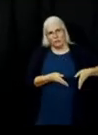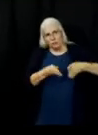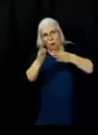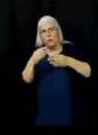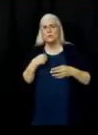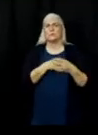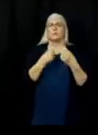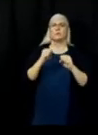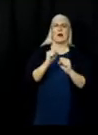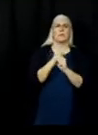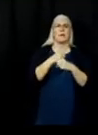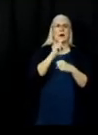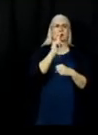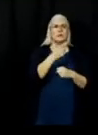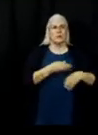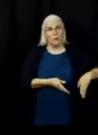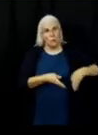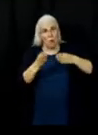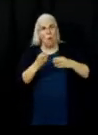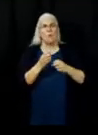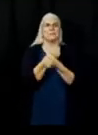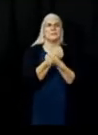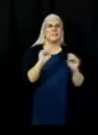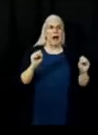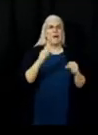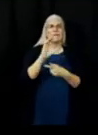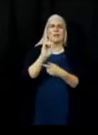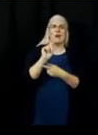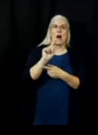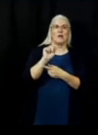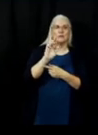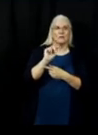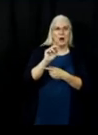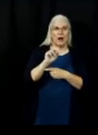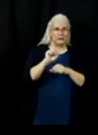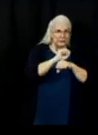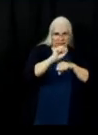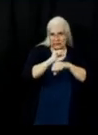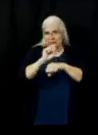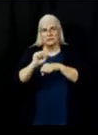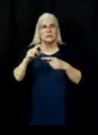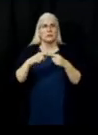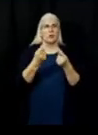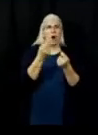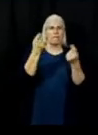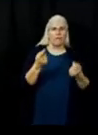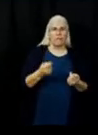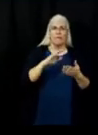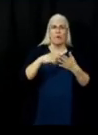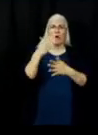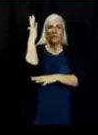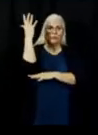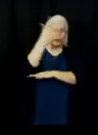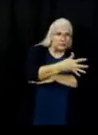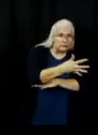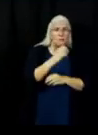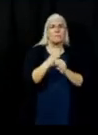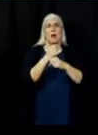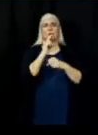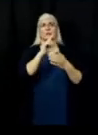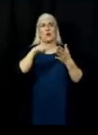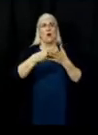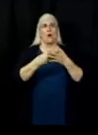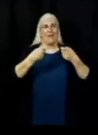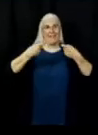hazard tree removal, protecting the utilities, utility restoration, and them in there looking at their